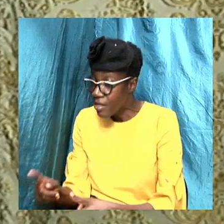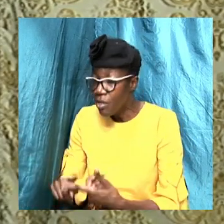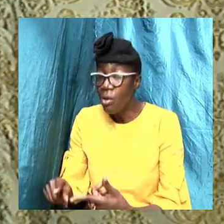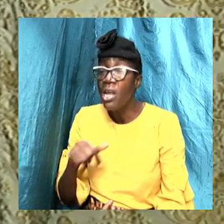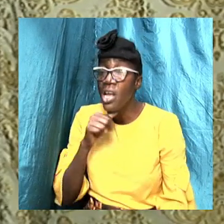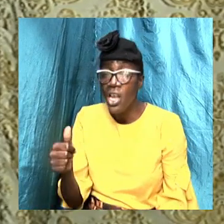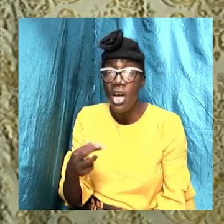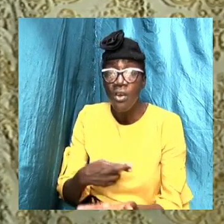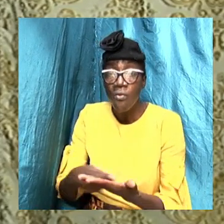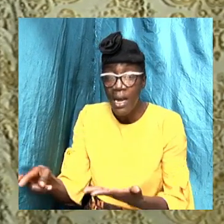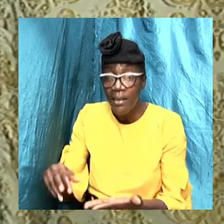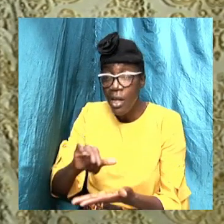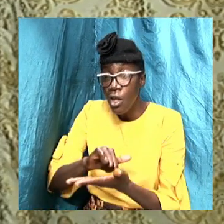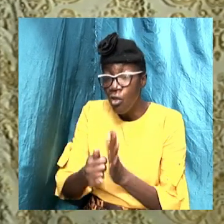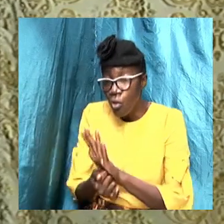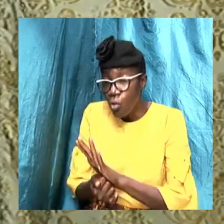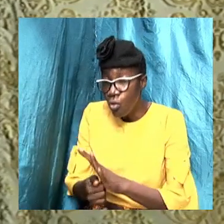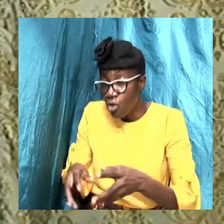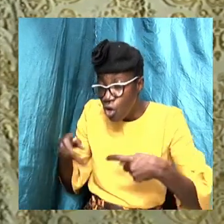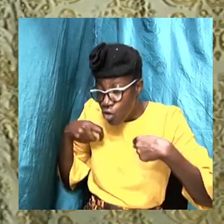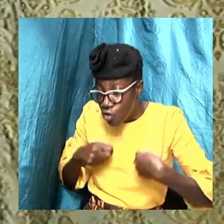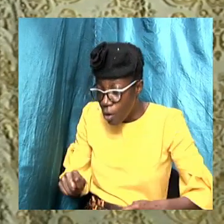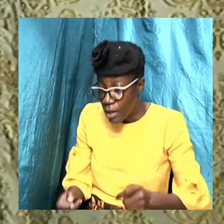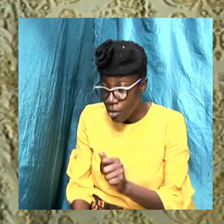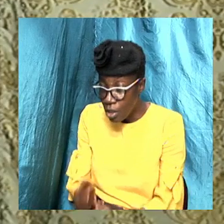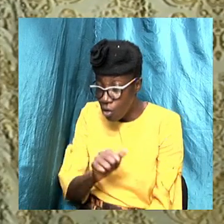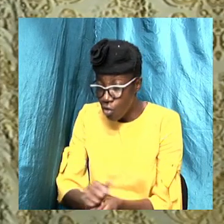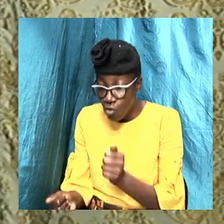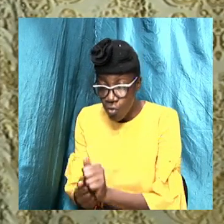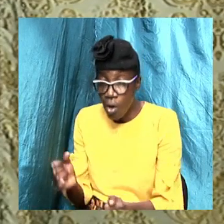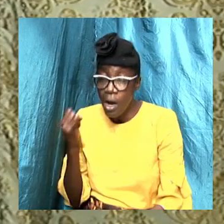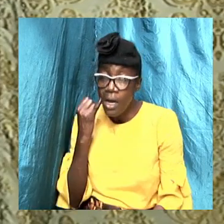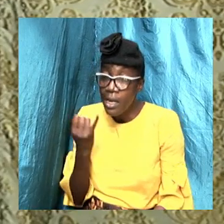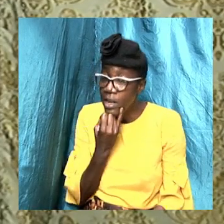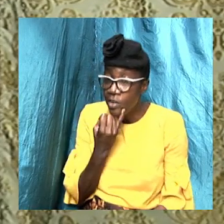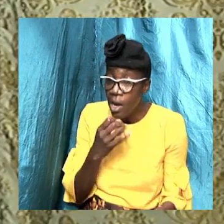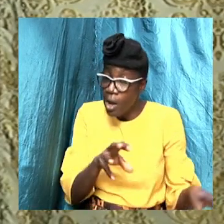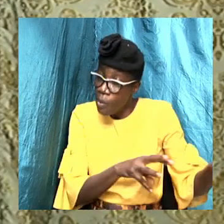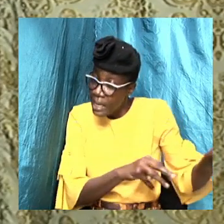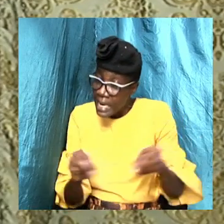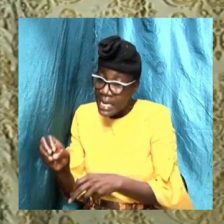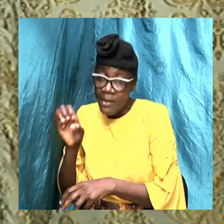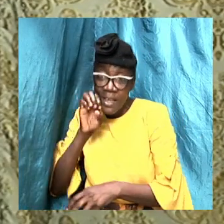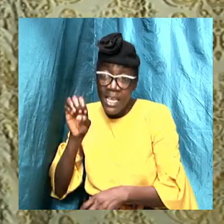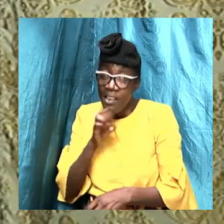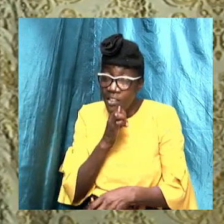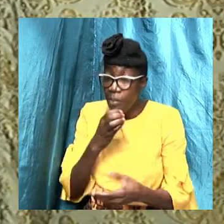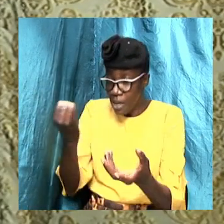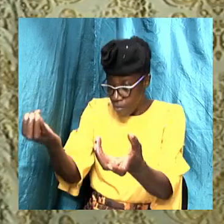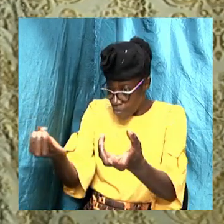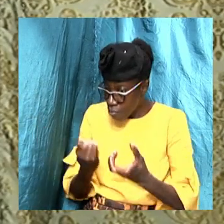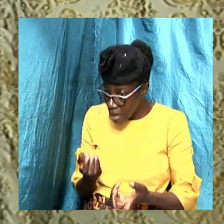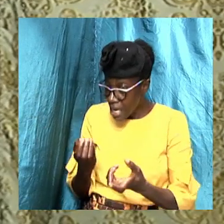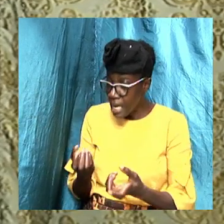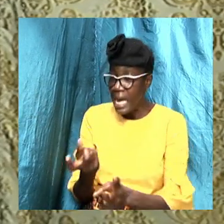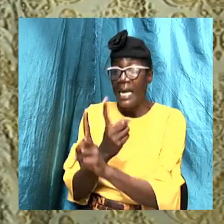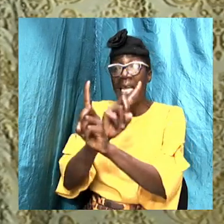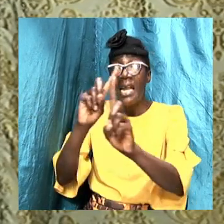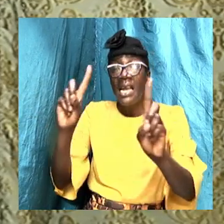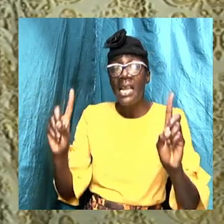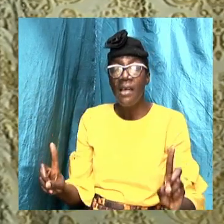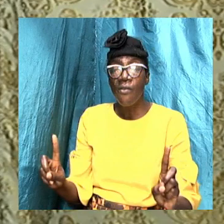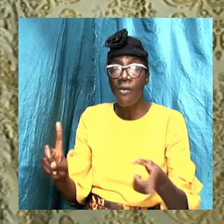destroy Israel while they were leaving Egypt. But it also brought deliverance to